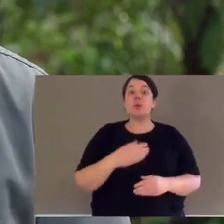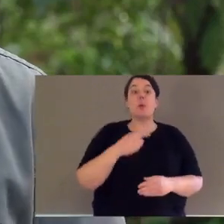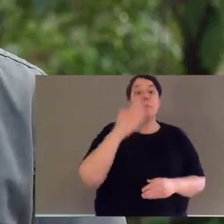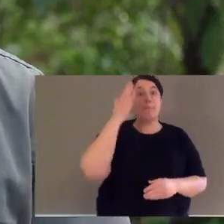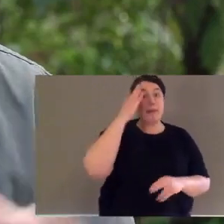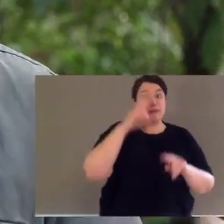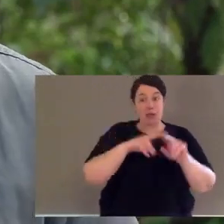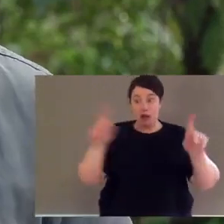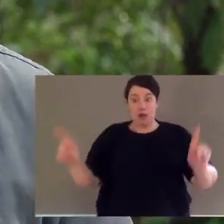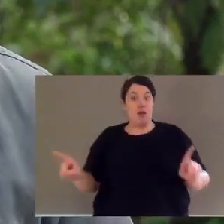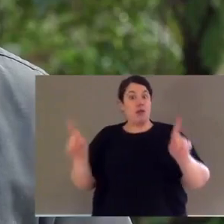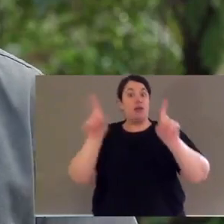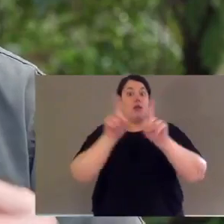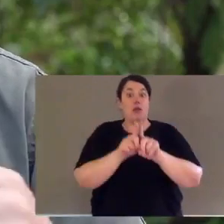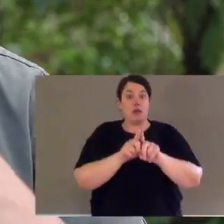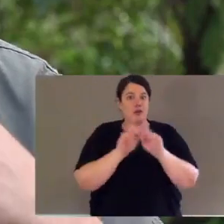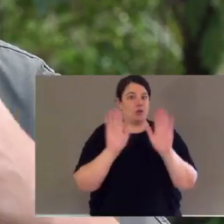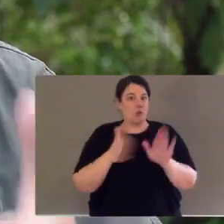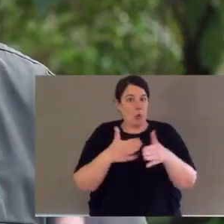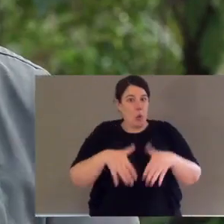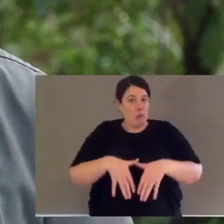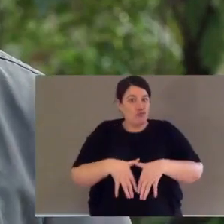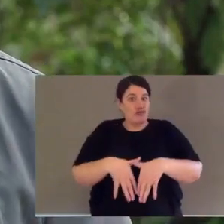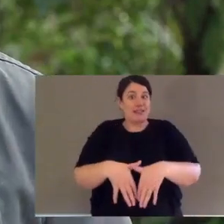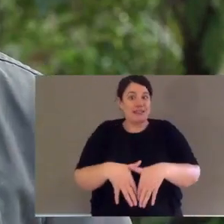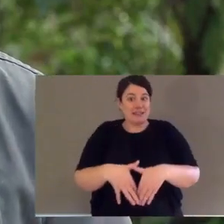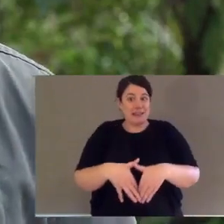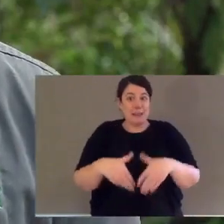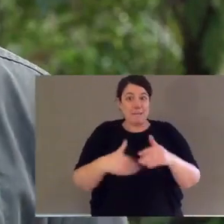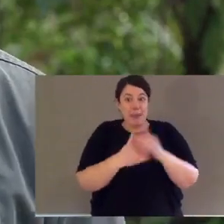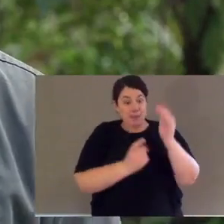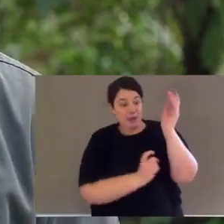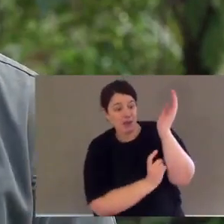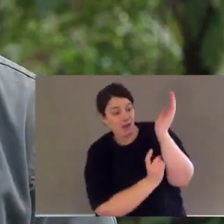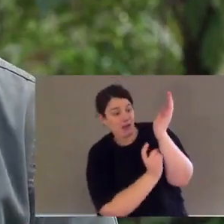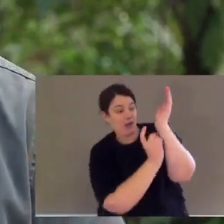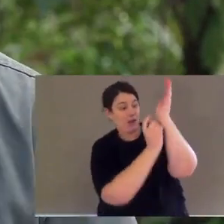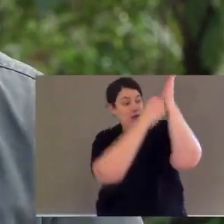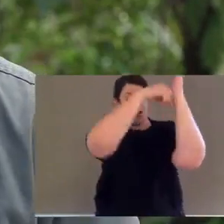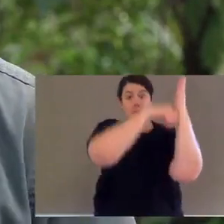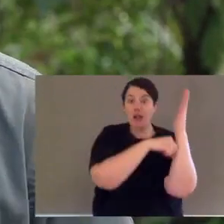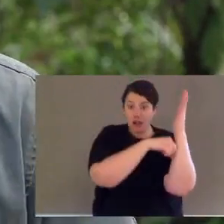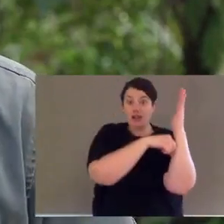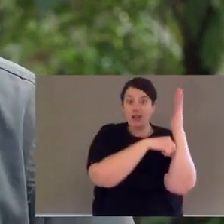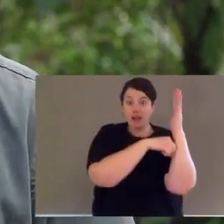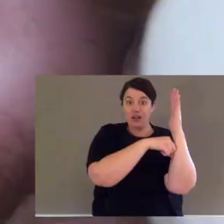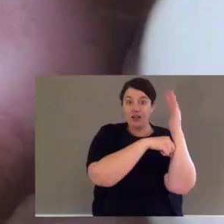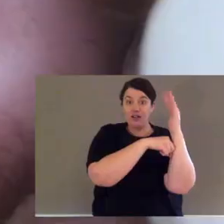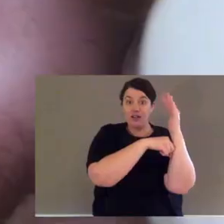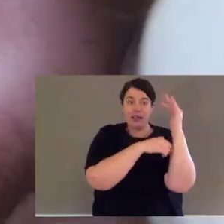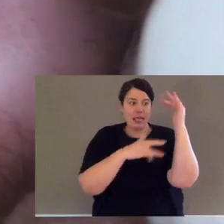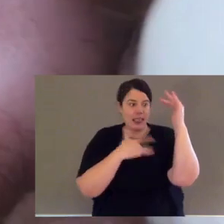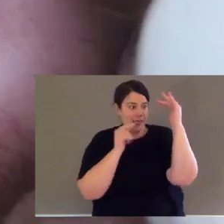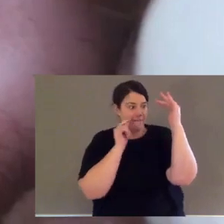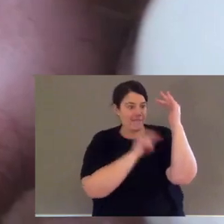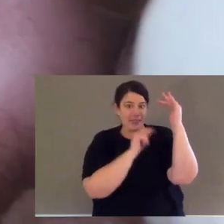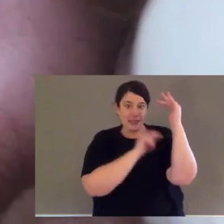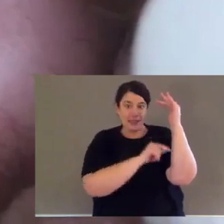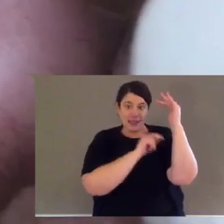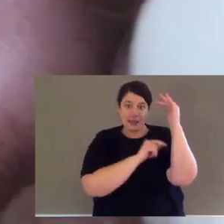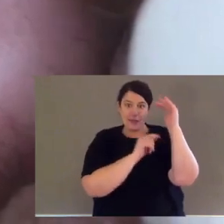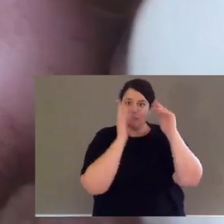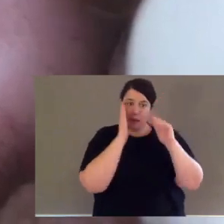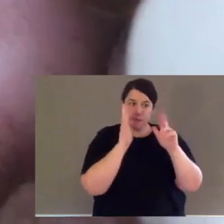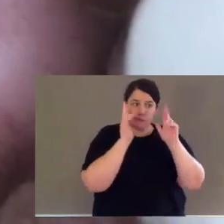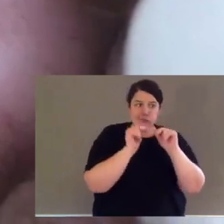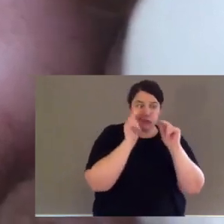So the female and male will mate, and after a very short pregnancy, a little joey is born and it climbs into the pouch. Now it lives in